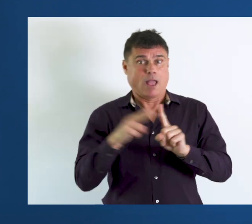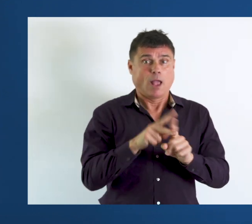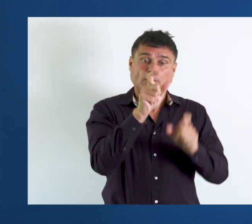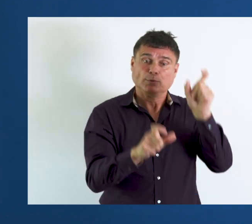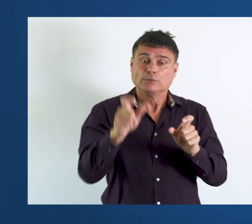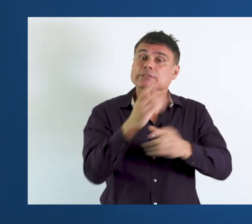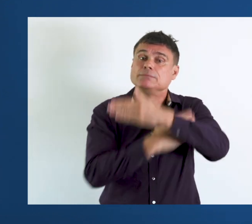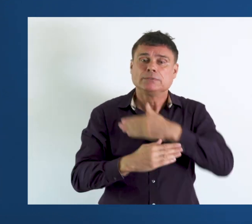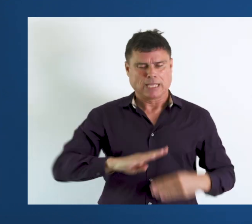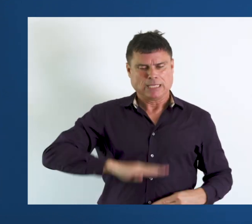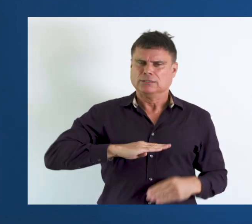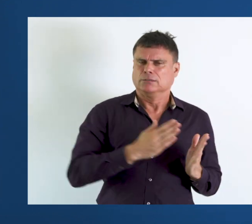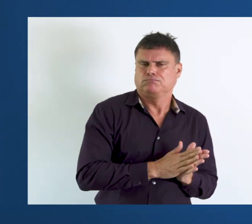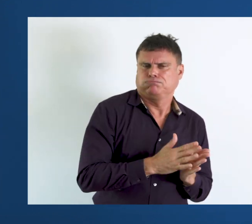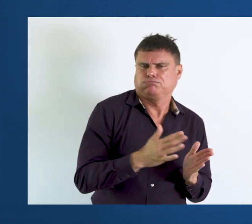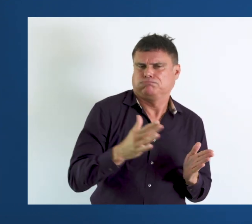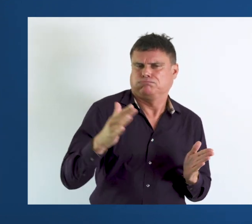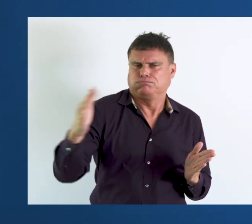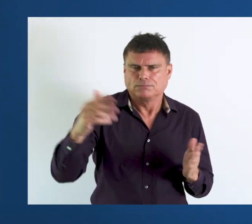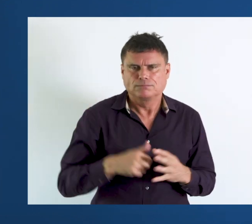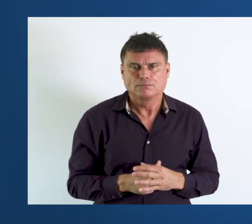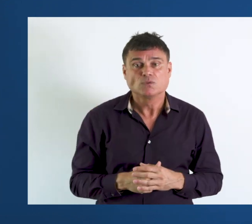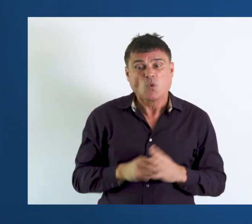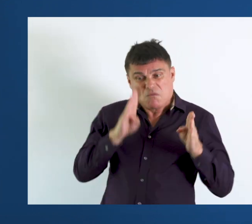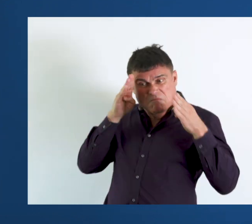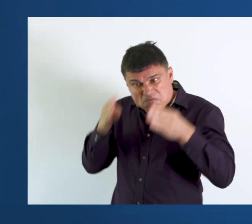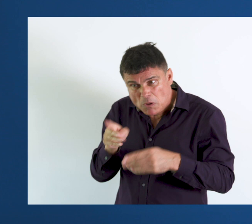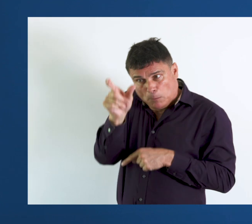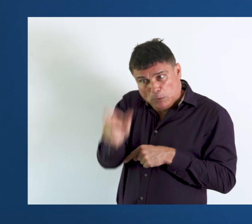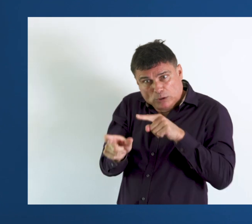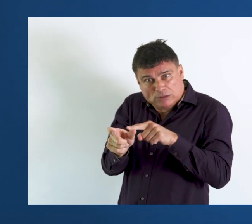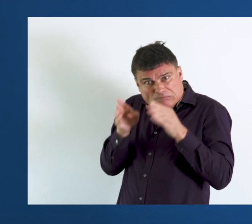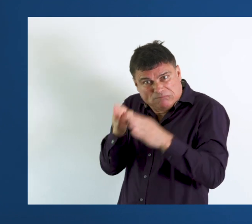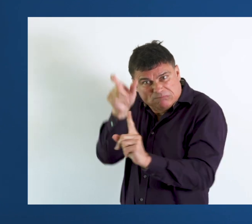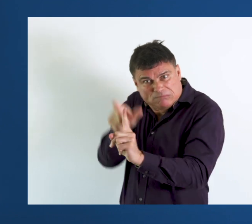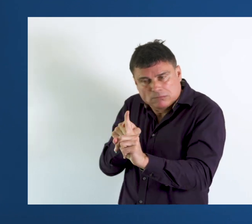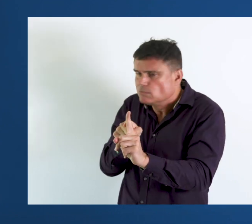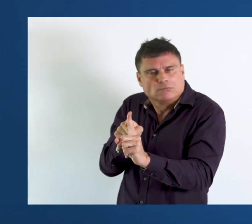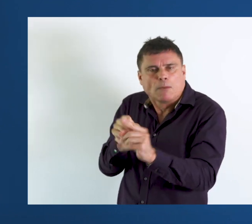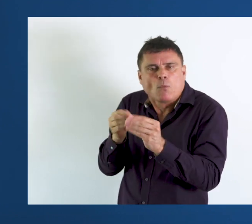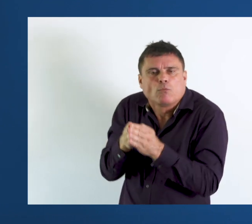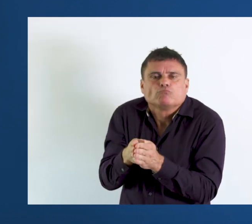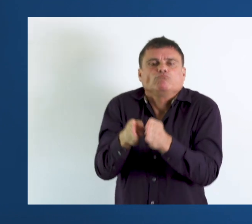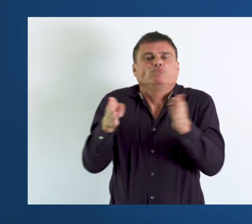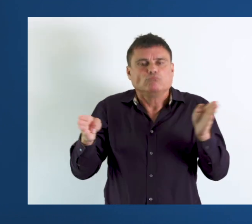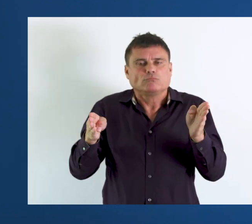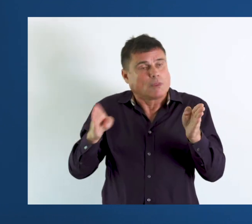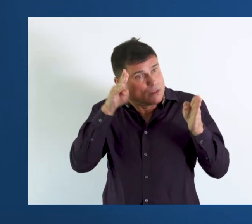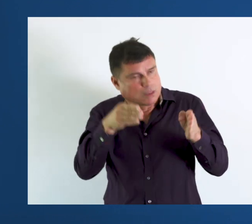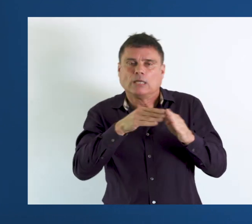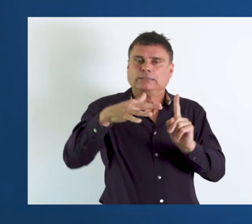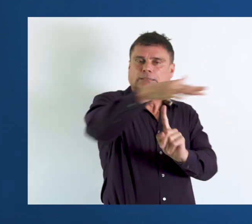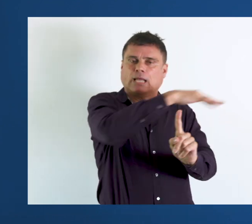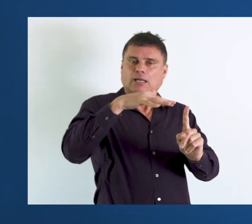persons with disabilities of all ages. So the focus is no longer on the individual. The focus is on the